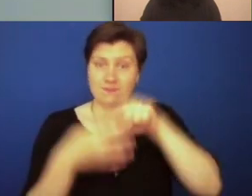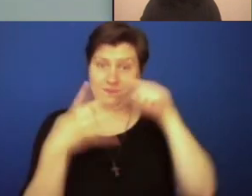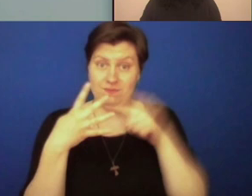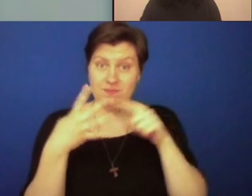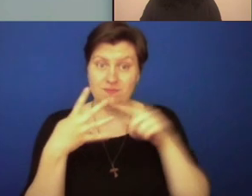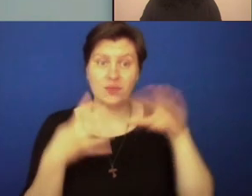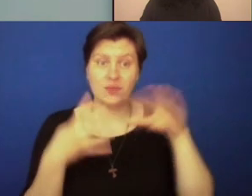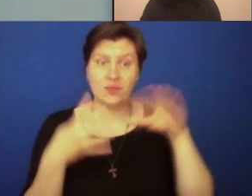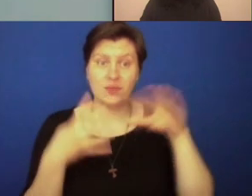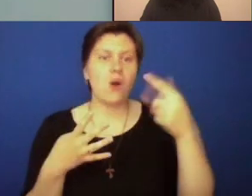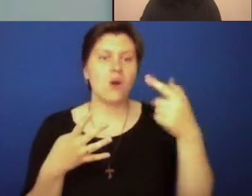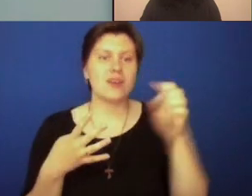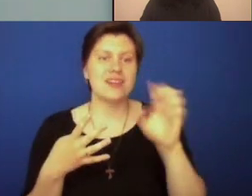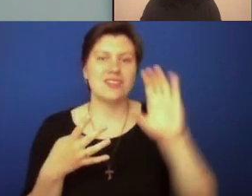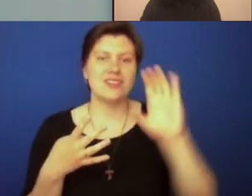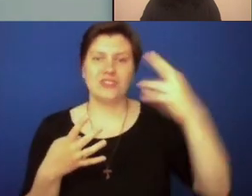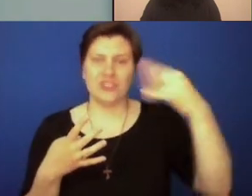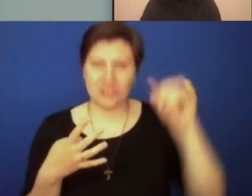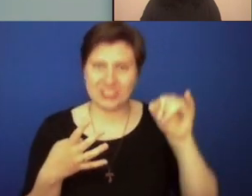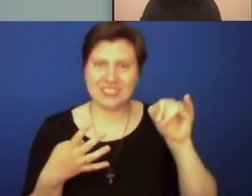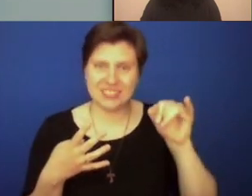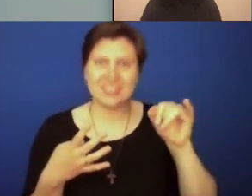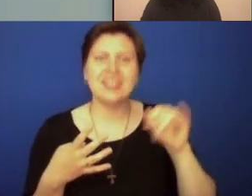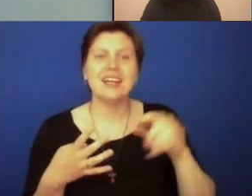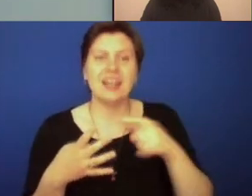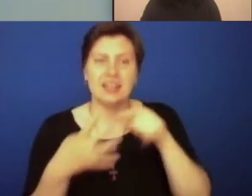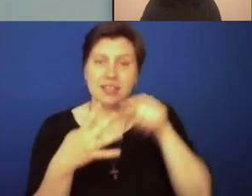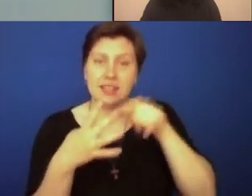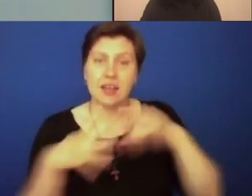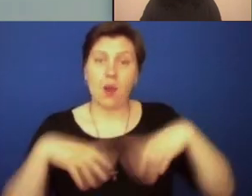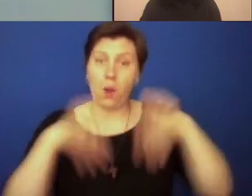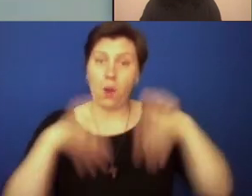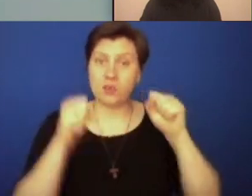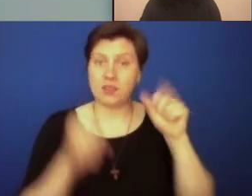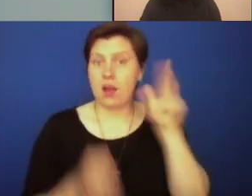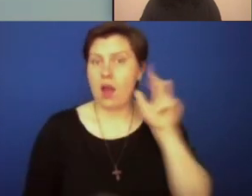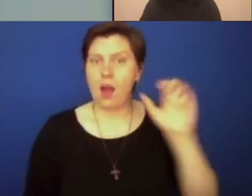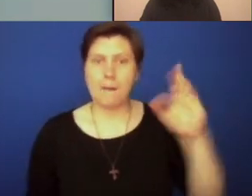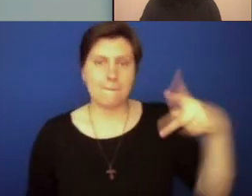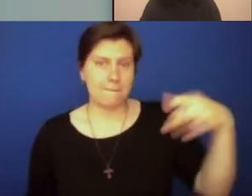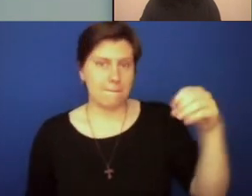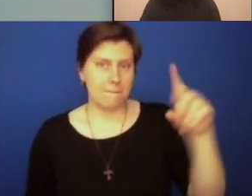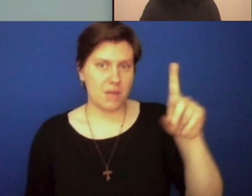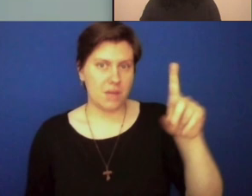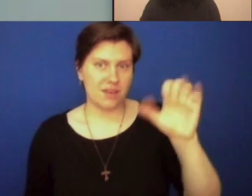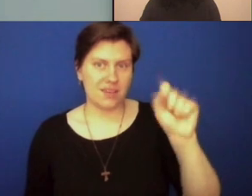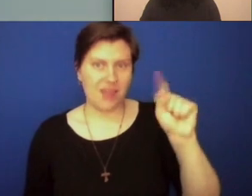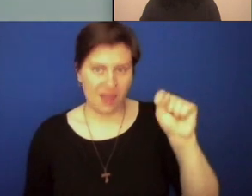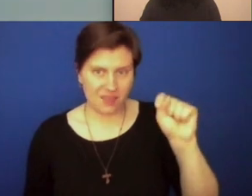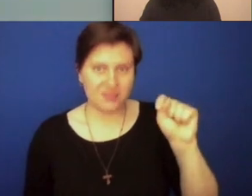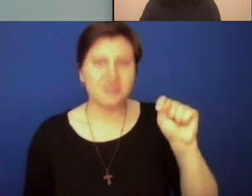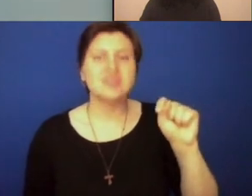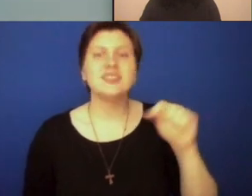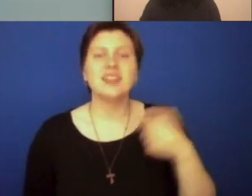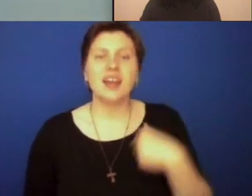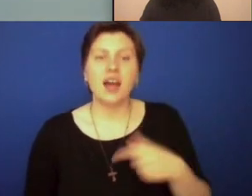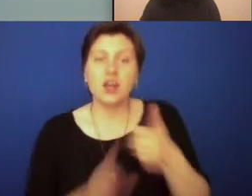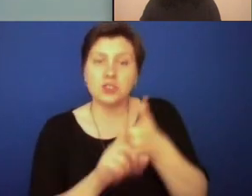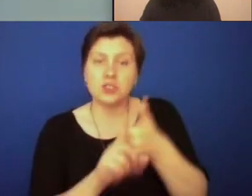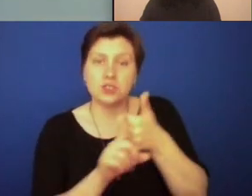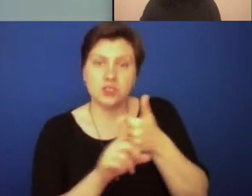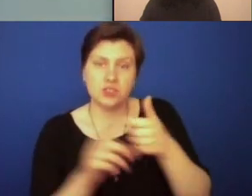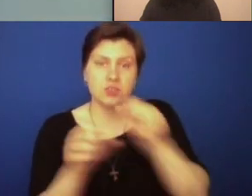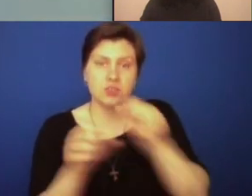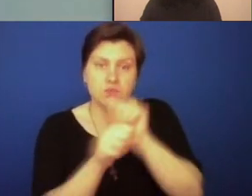Alkaberi is a Nigerian-American who's the creator and host of the podcast, Tell Me If You Can. She also works as a Christian service coordinator at